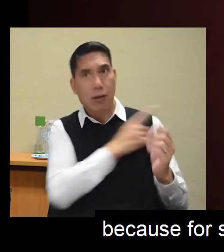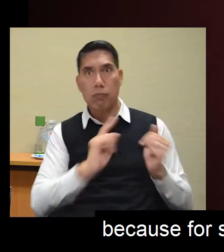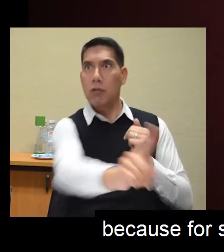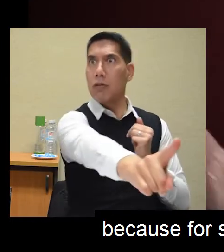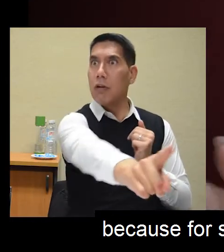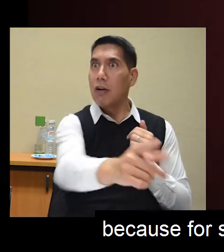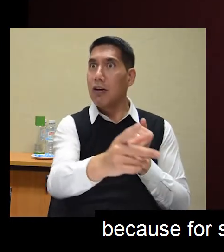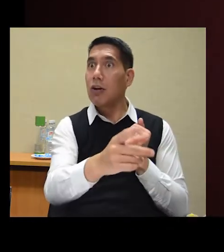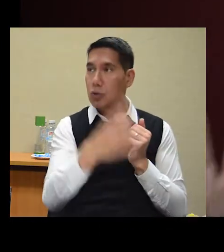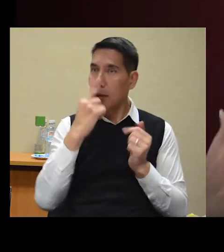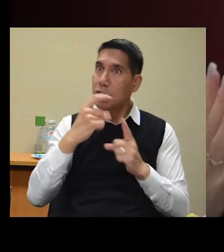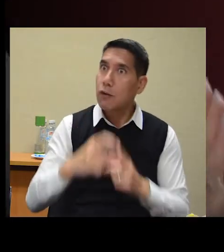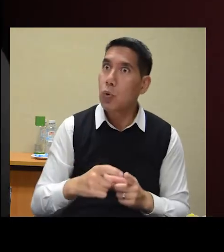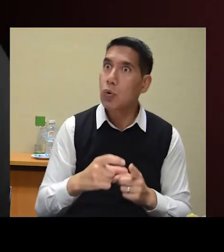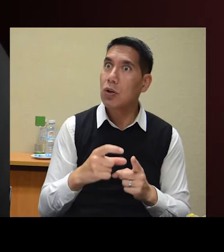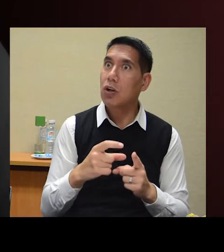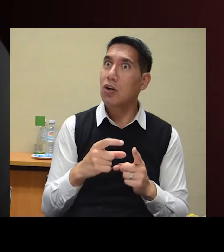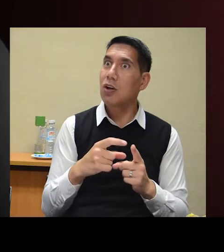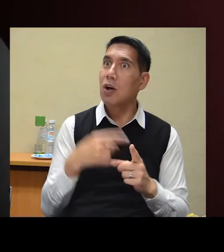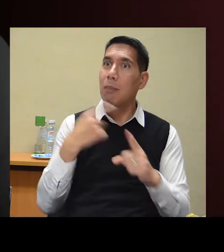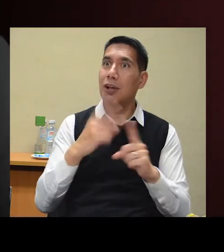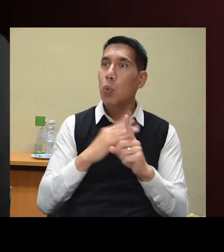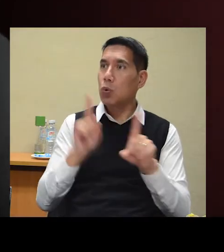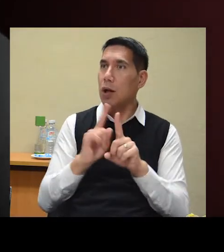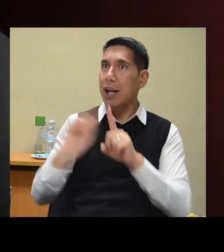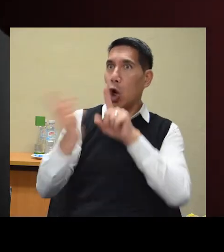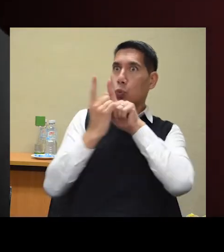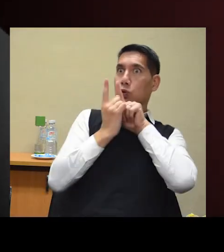challenging and being close to other people.